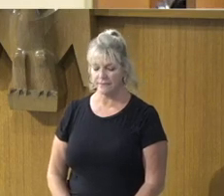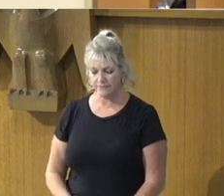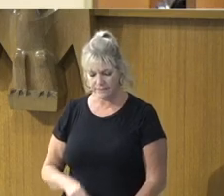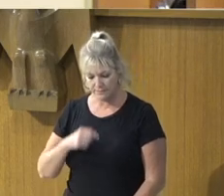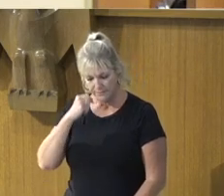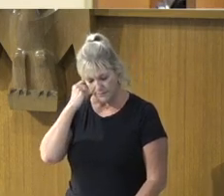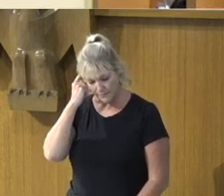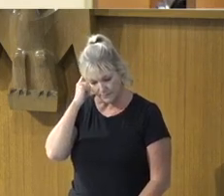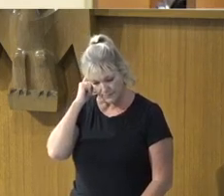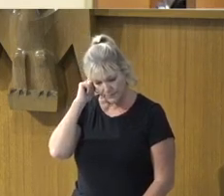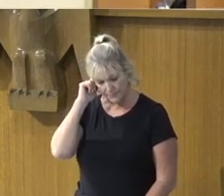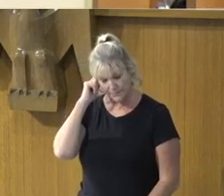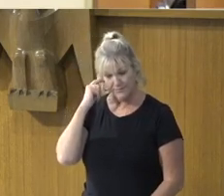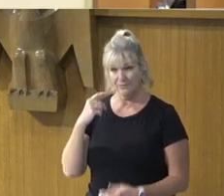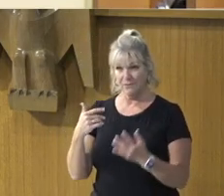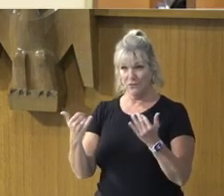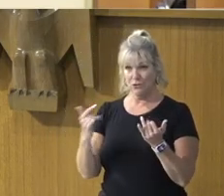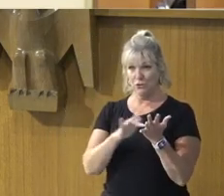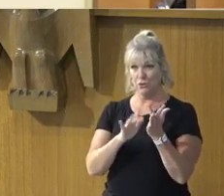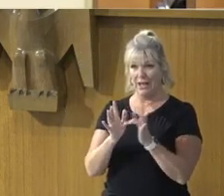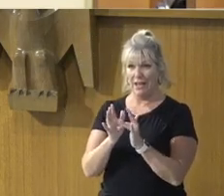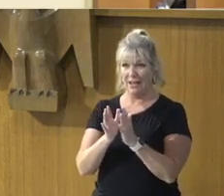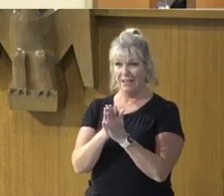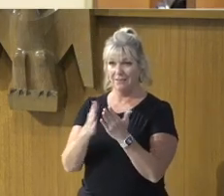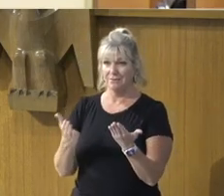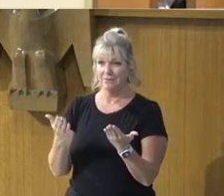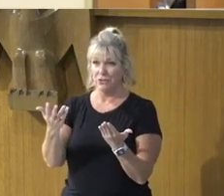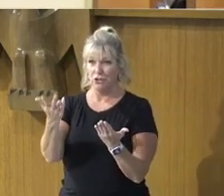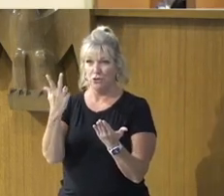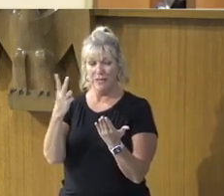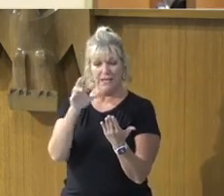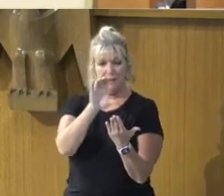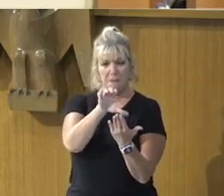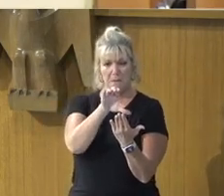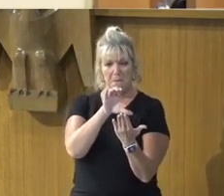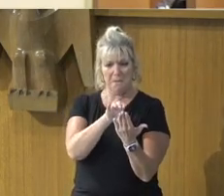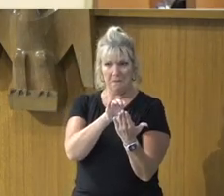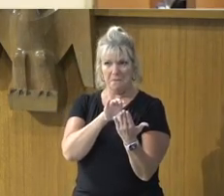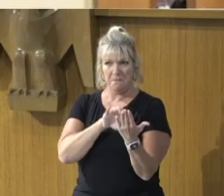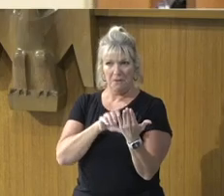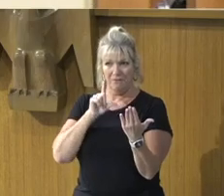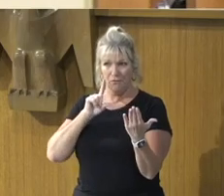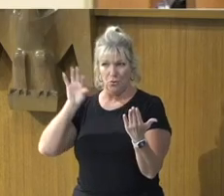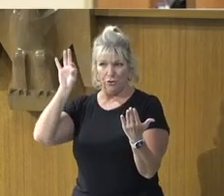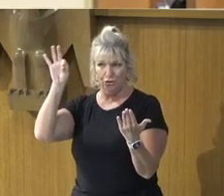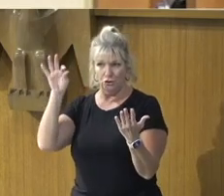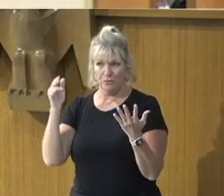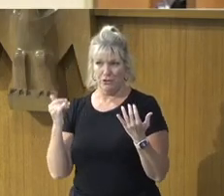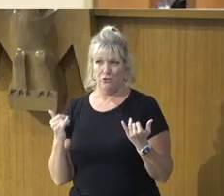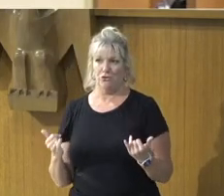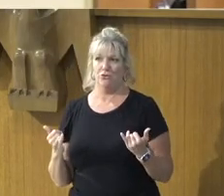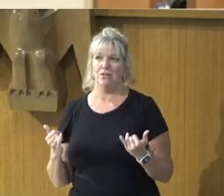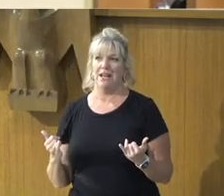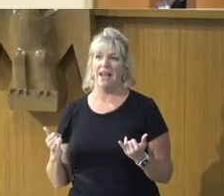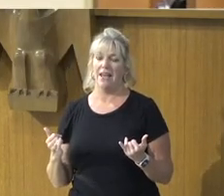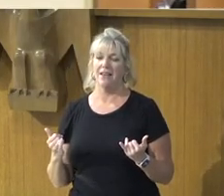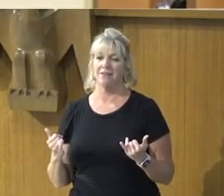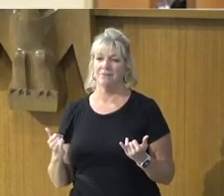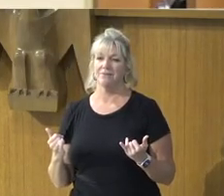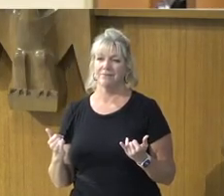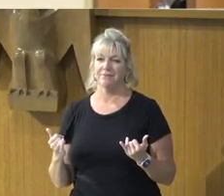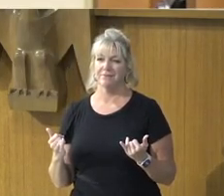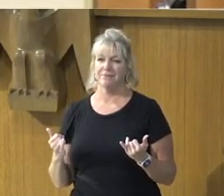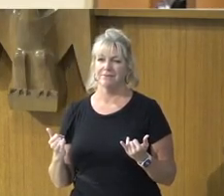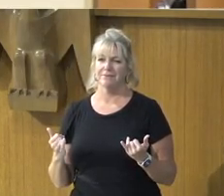Three passages of scripture in form of the sermon today. Listen for the Word of God as it may be